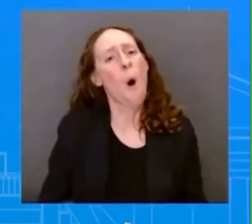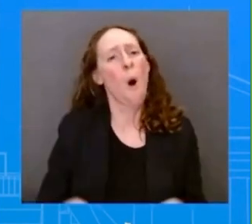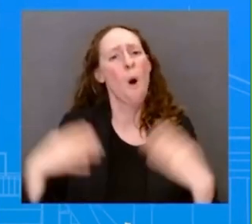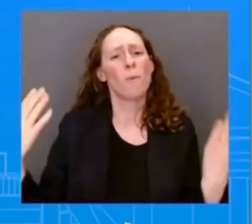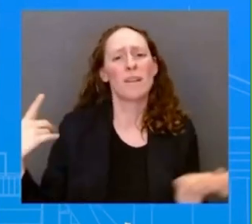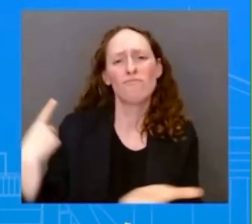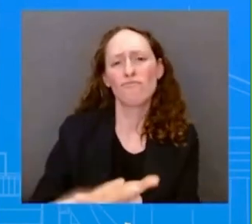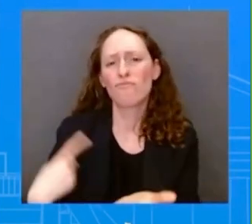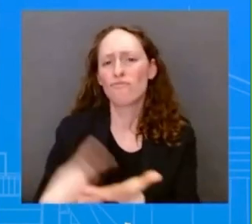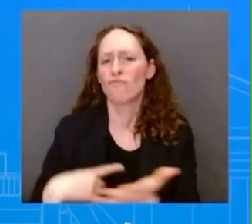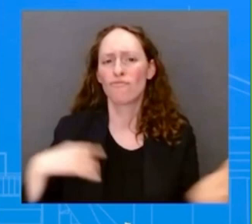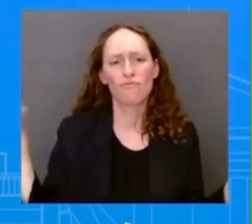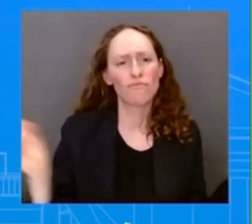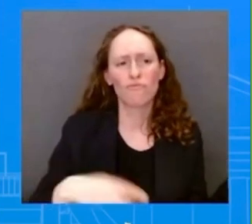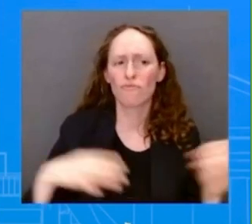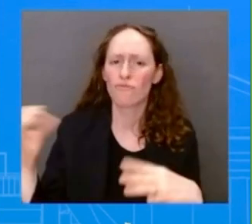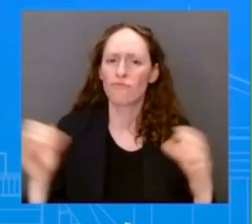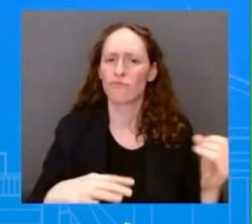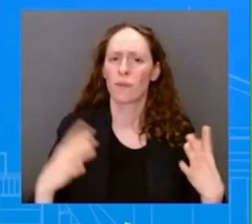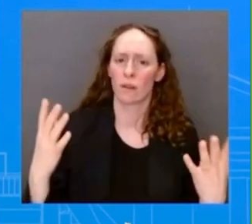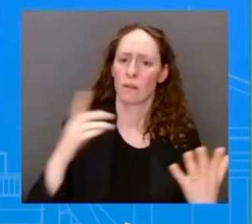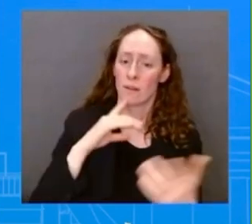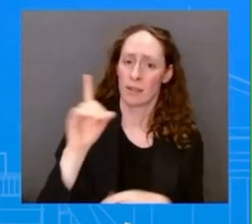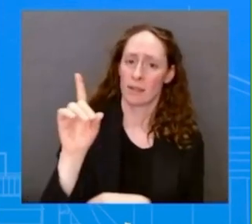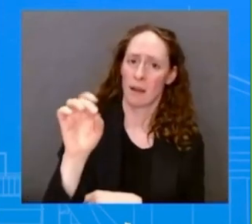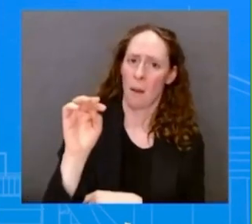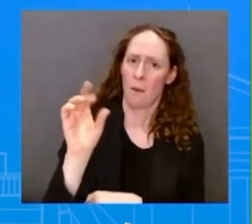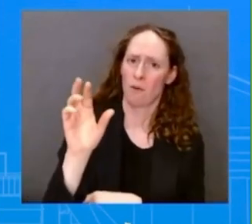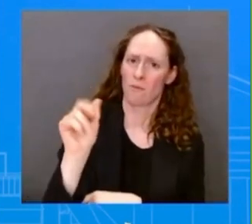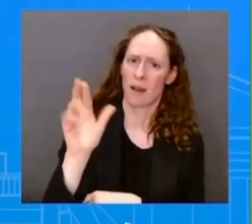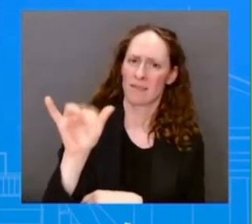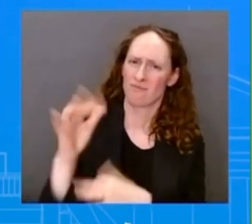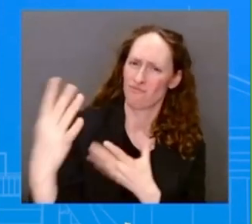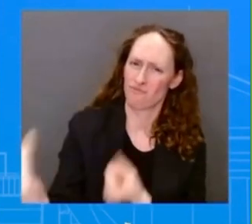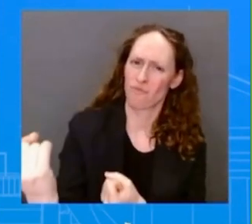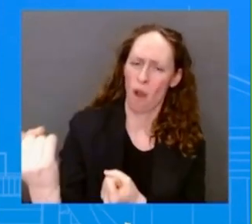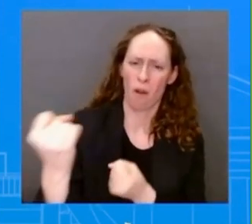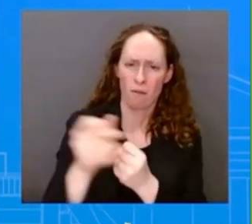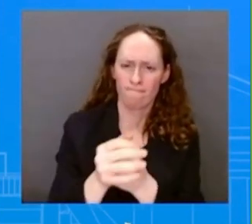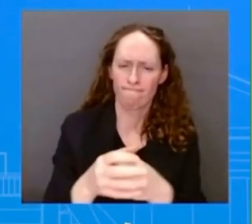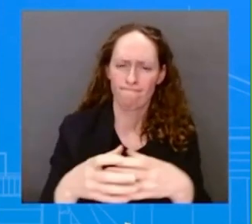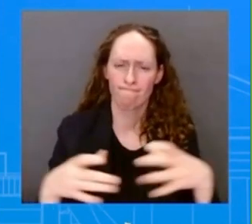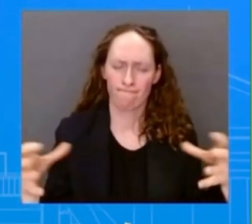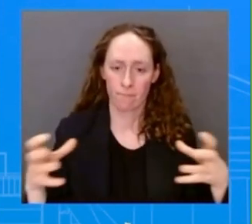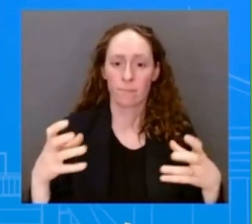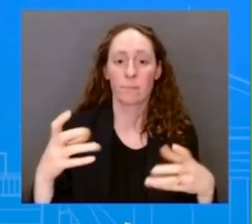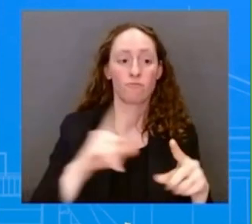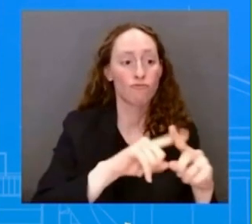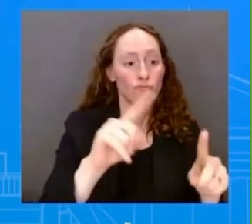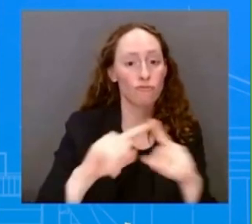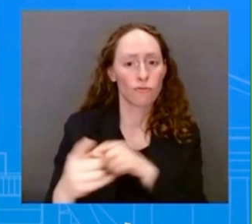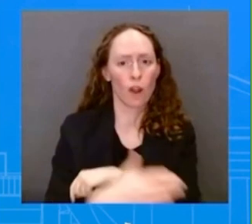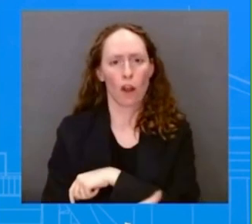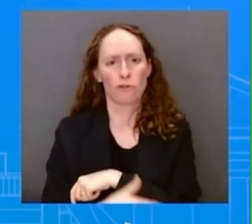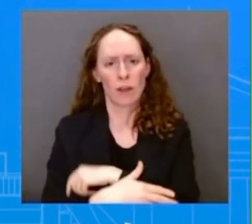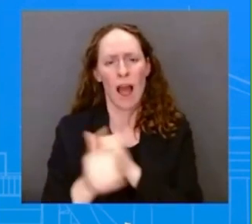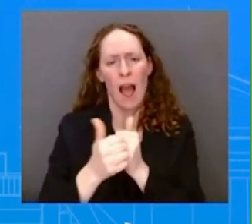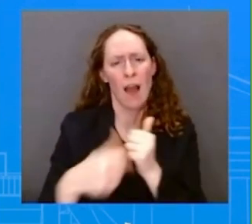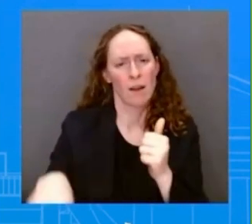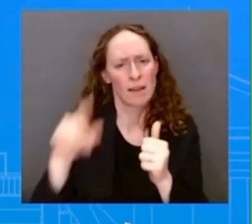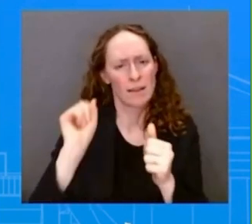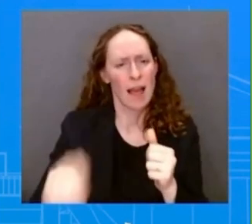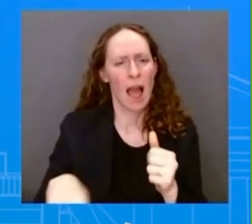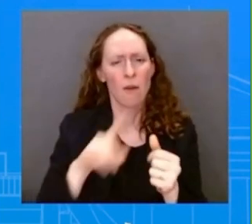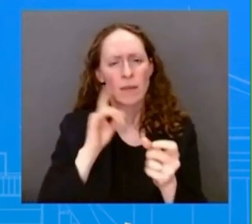how they can grow. Grow for themselves and grow as a multilateral collection of